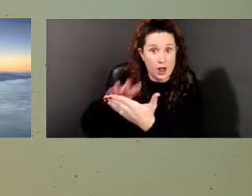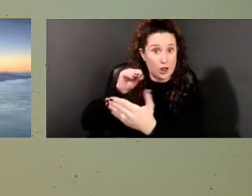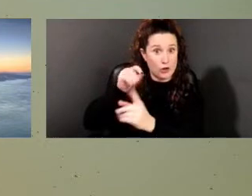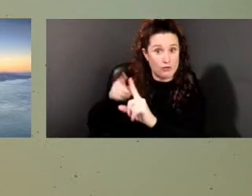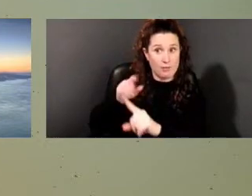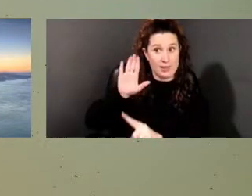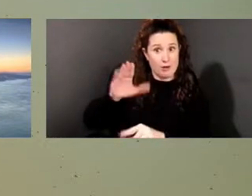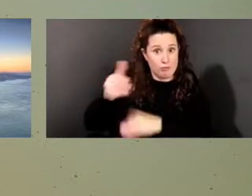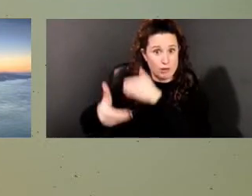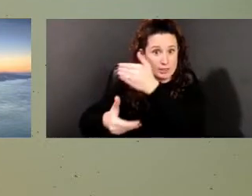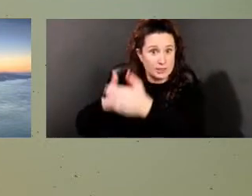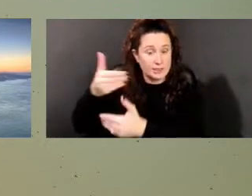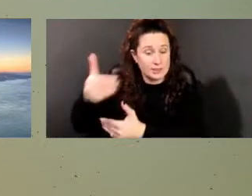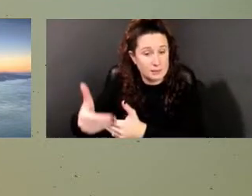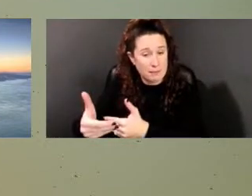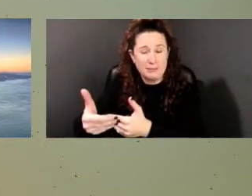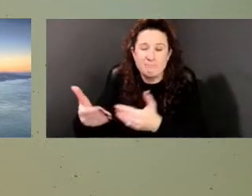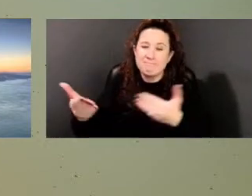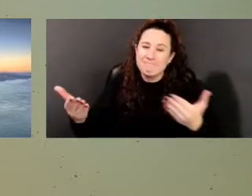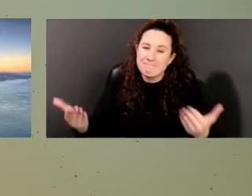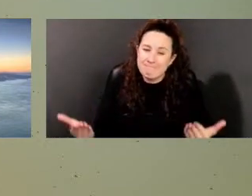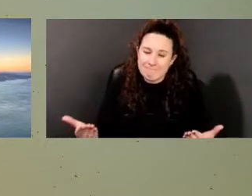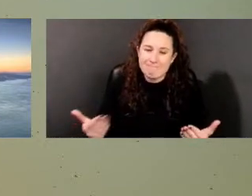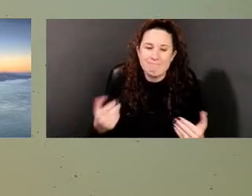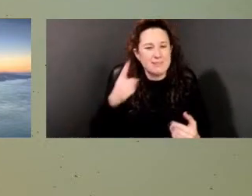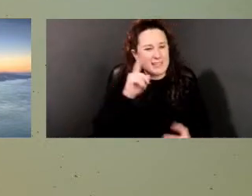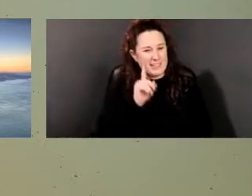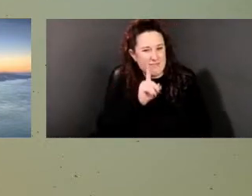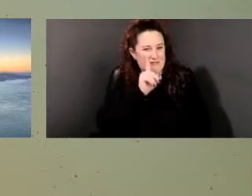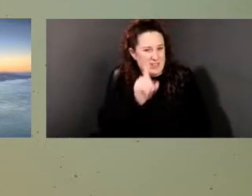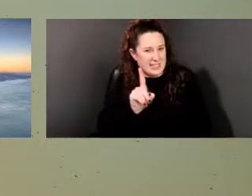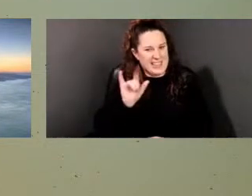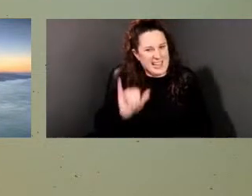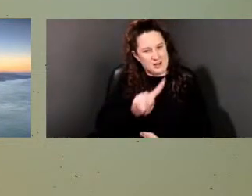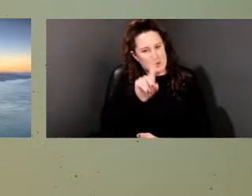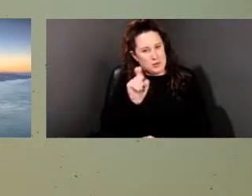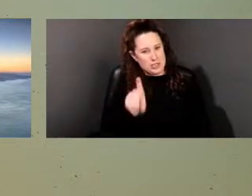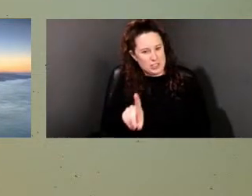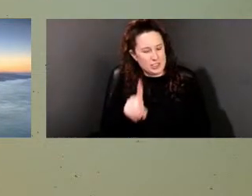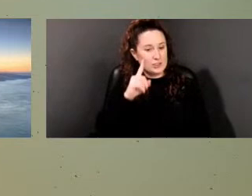But I think that that's really, um, a question that we have to, um,